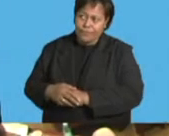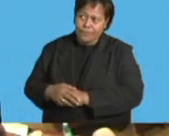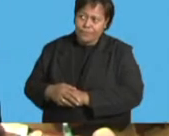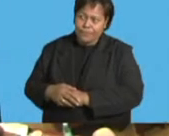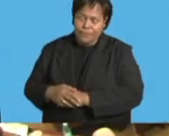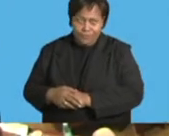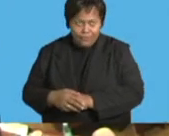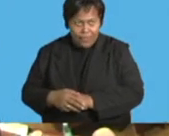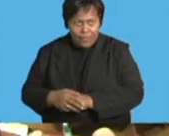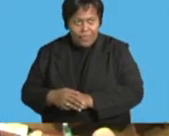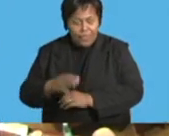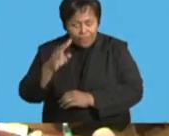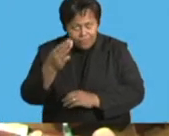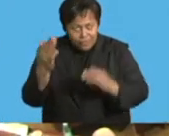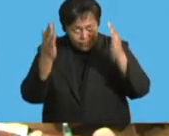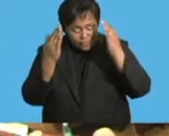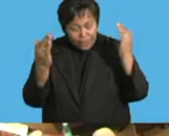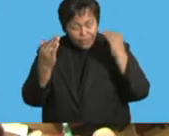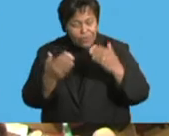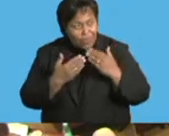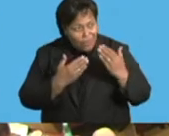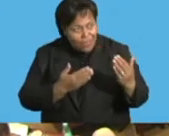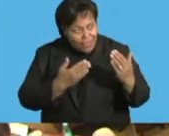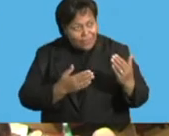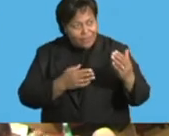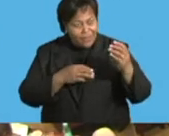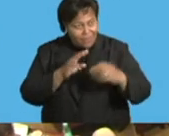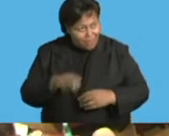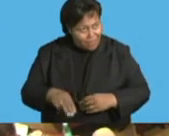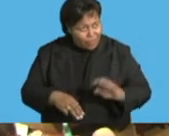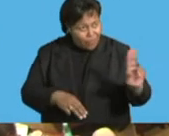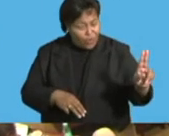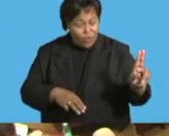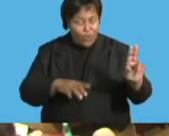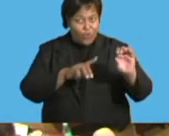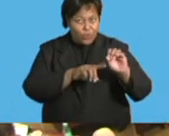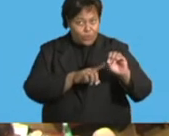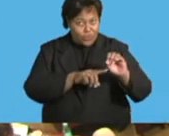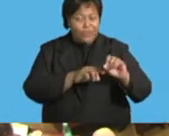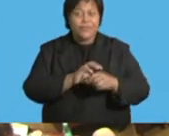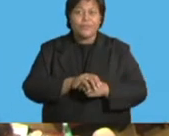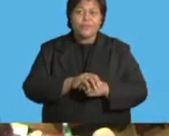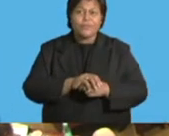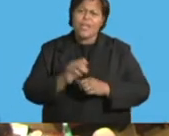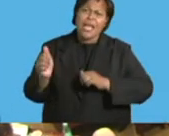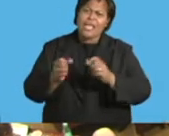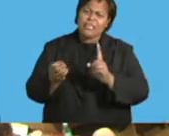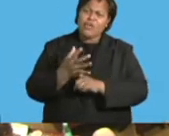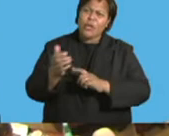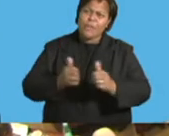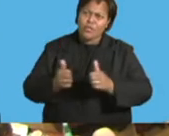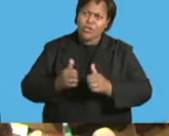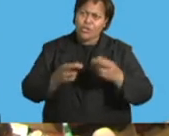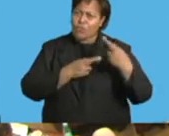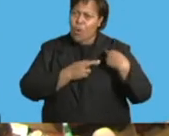Mr. Speaker, sir, I thank the honourable member for her question. The Special Administrator's role is defined under